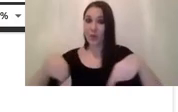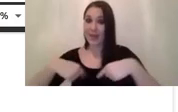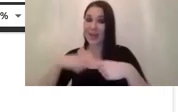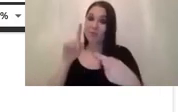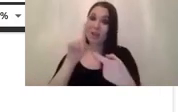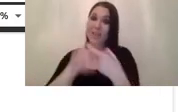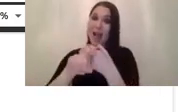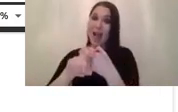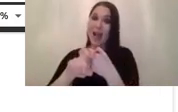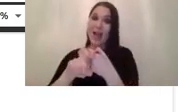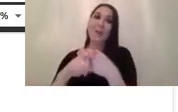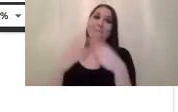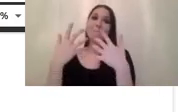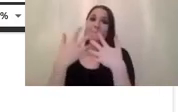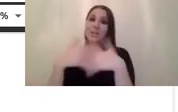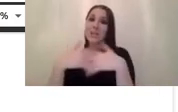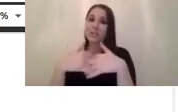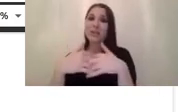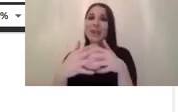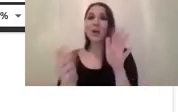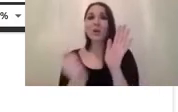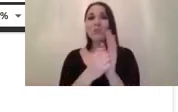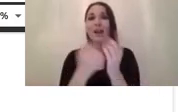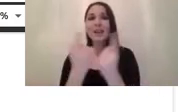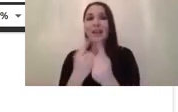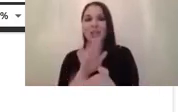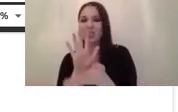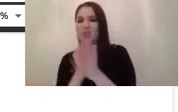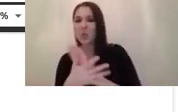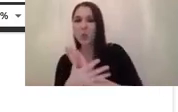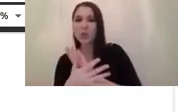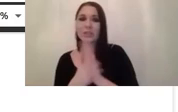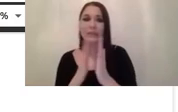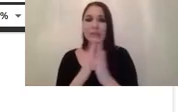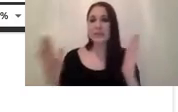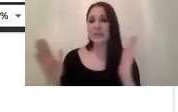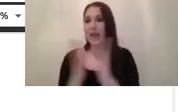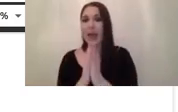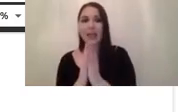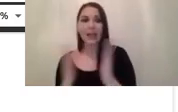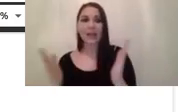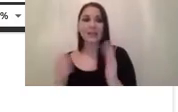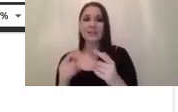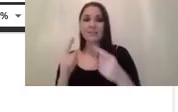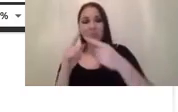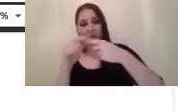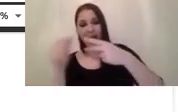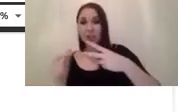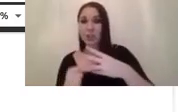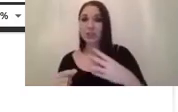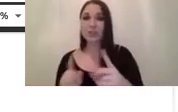to correct for things like distortions scaling factors chromatic aberration sometimes and so on